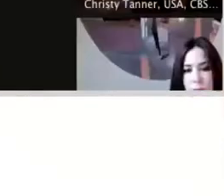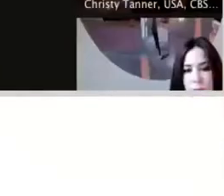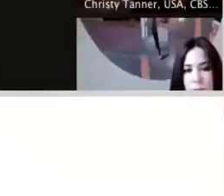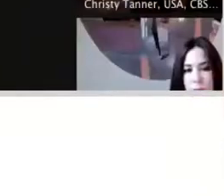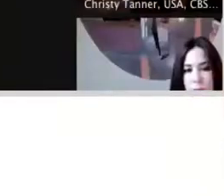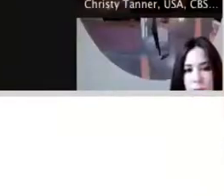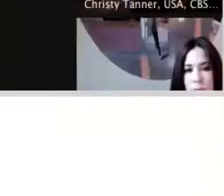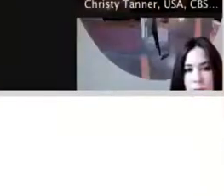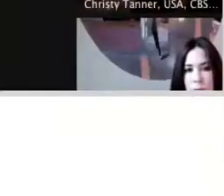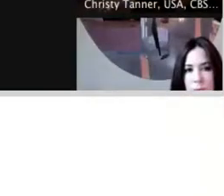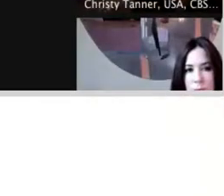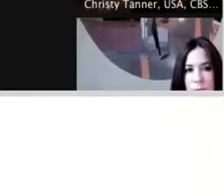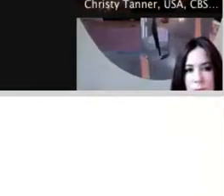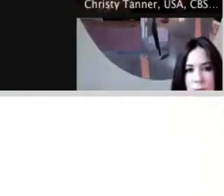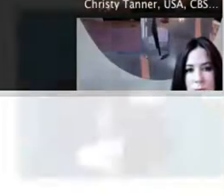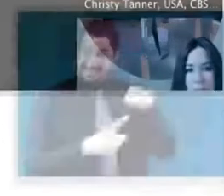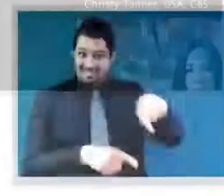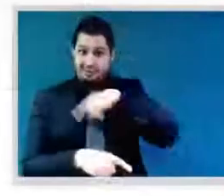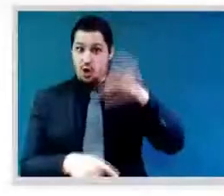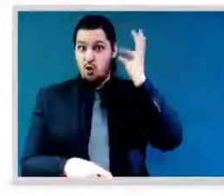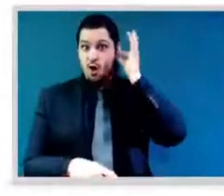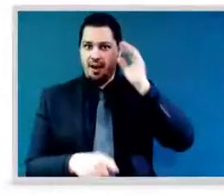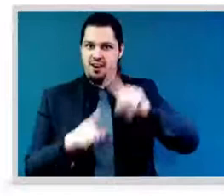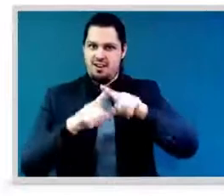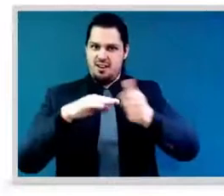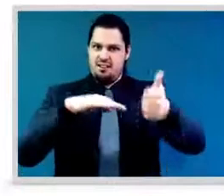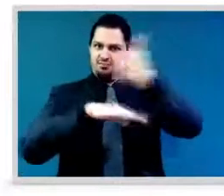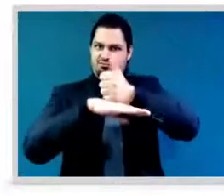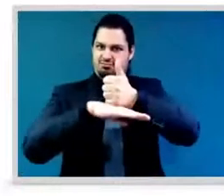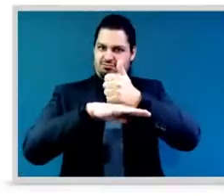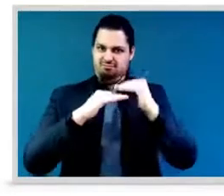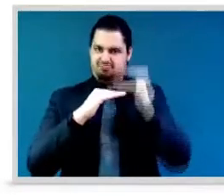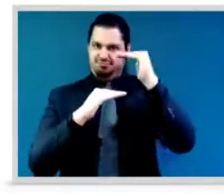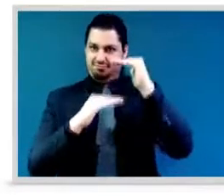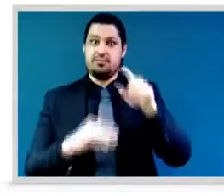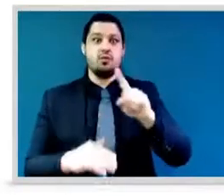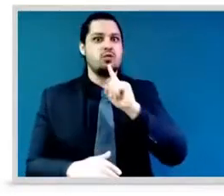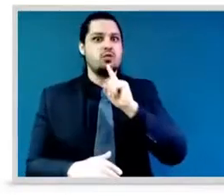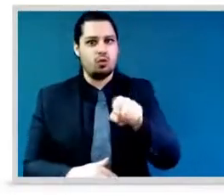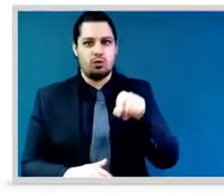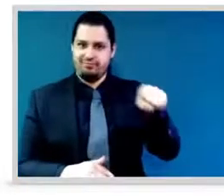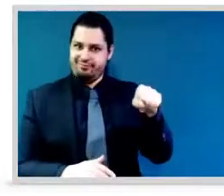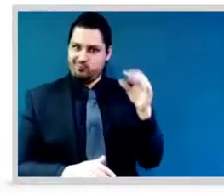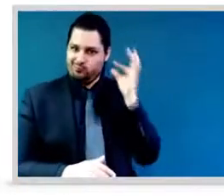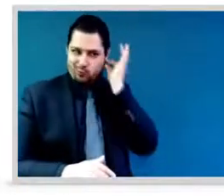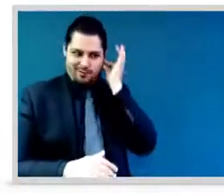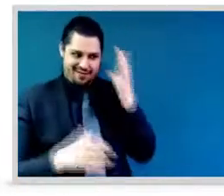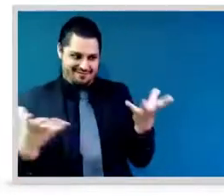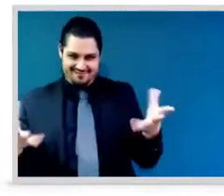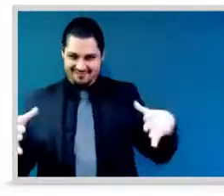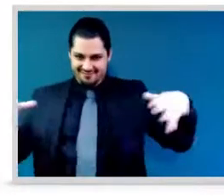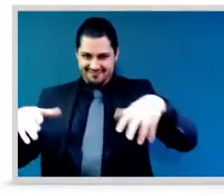part in the world that we want to create um i myself by way of introduction i run